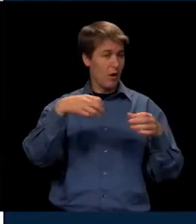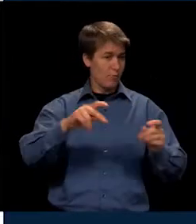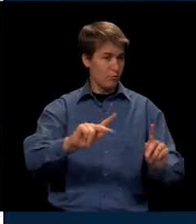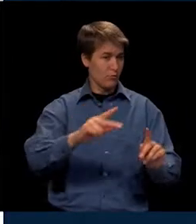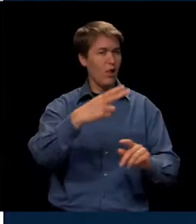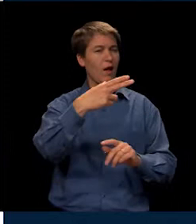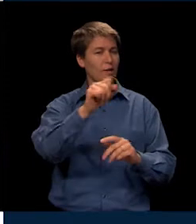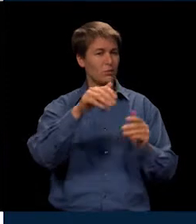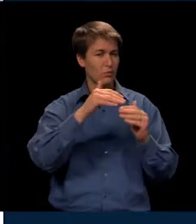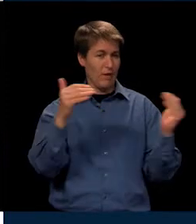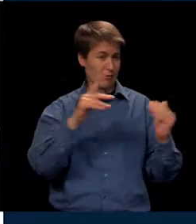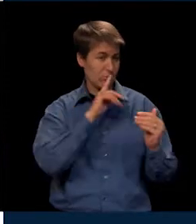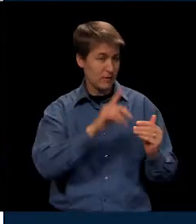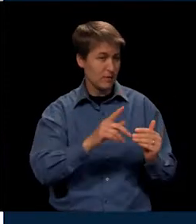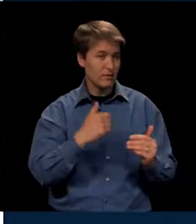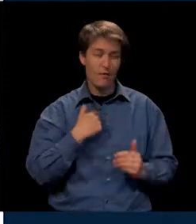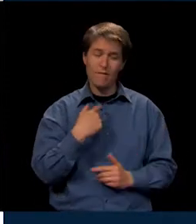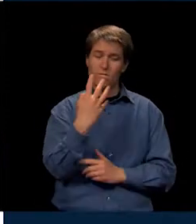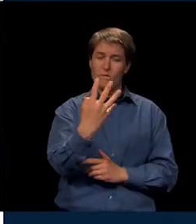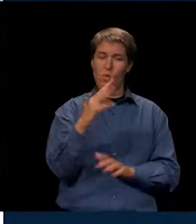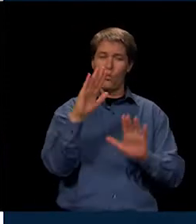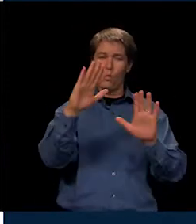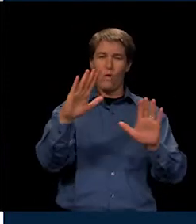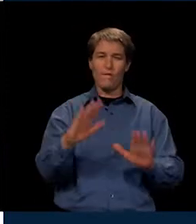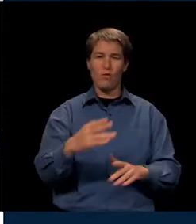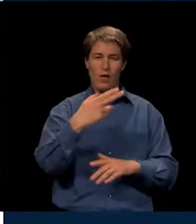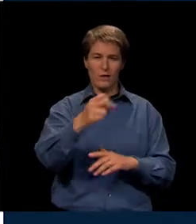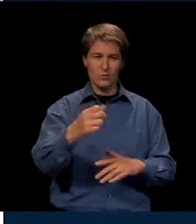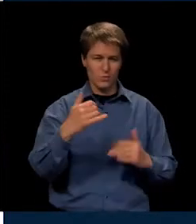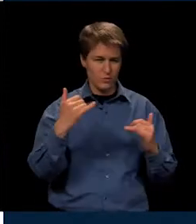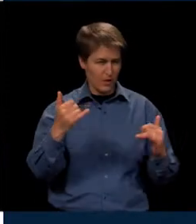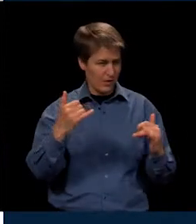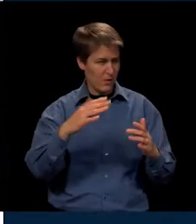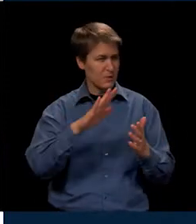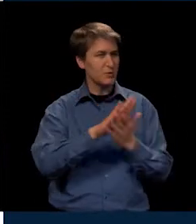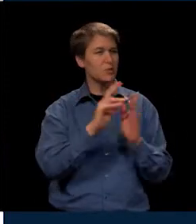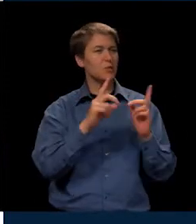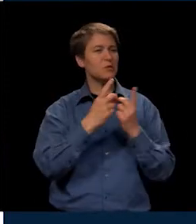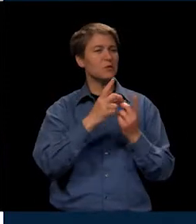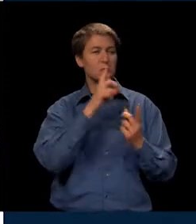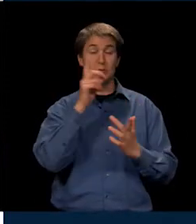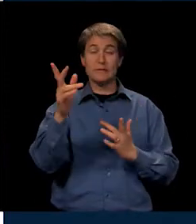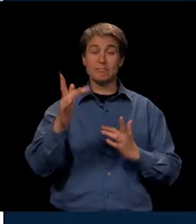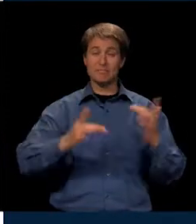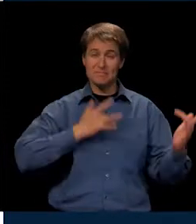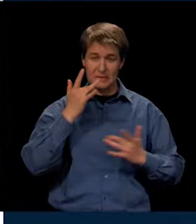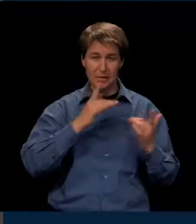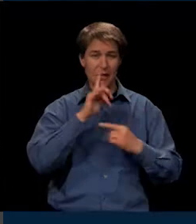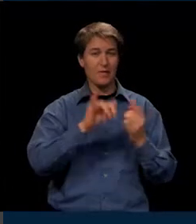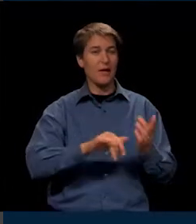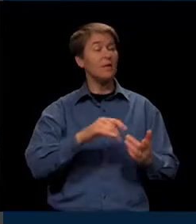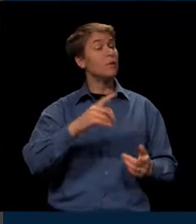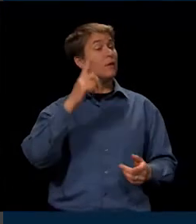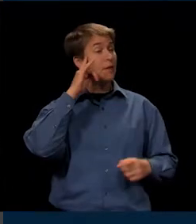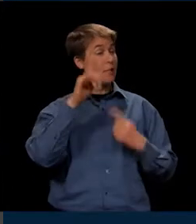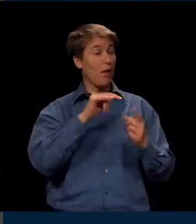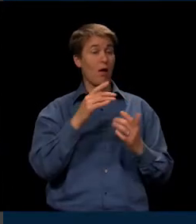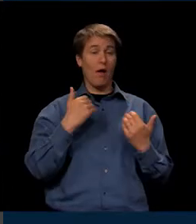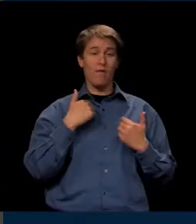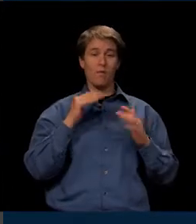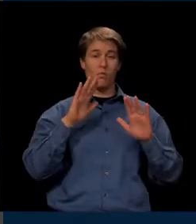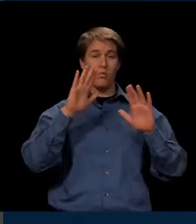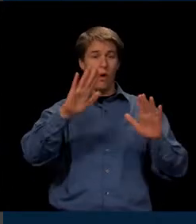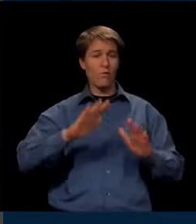high school level. We have four wonderful high schools in this district. And so we're very excited about that. know, you think about it, we have wonderful